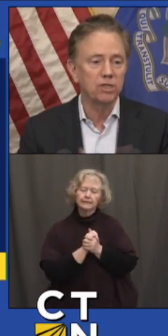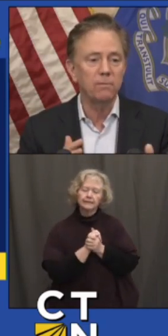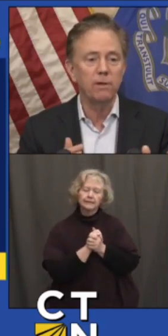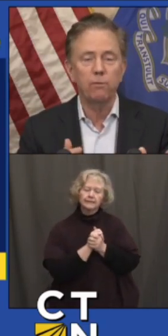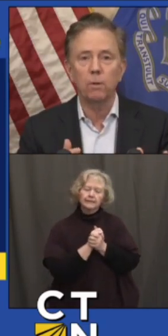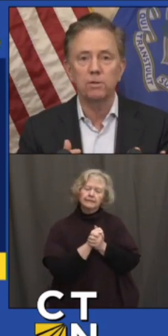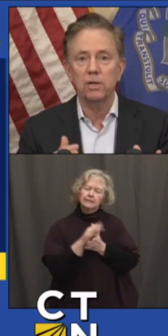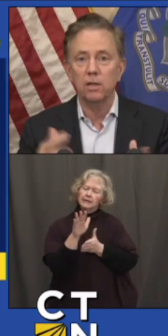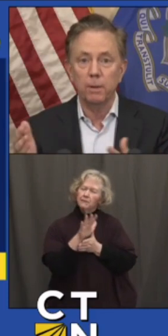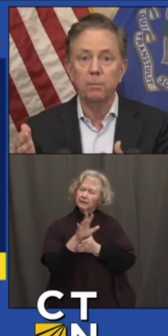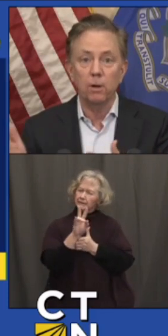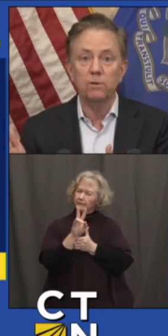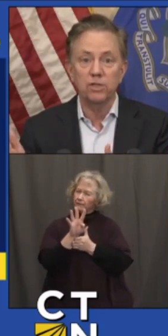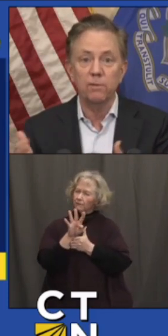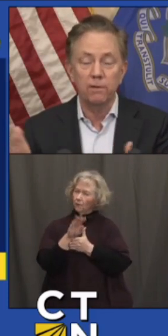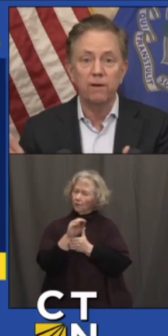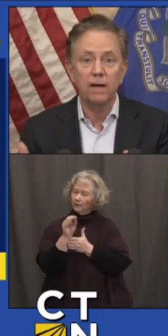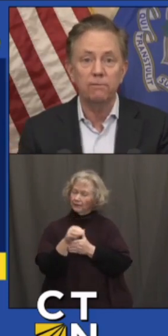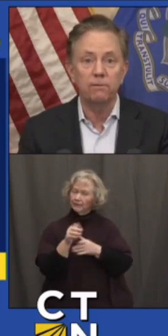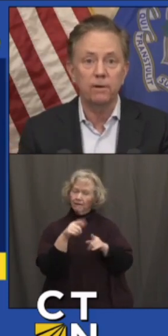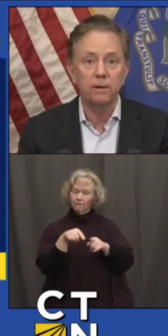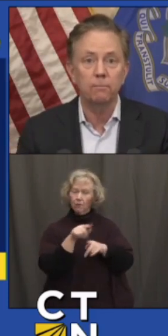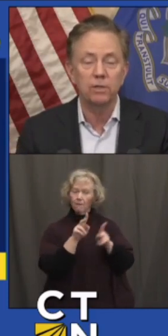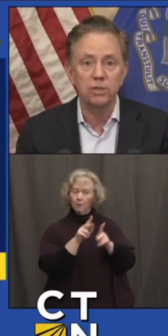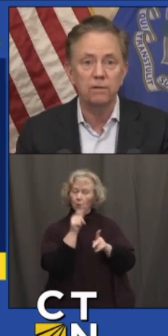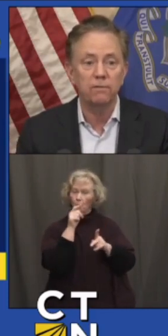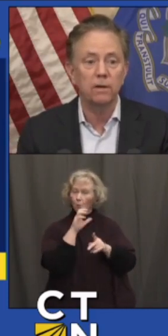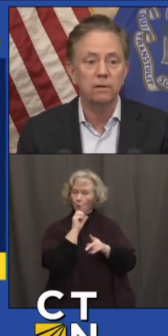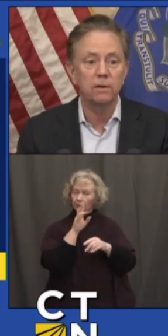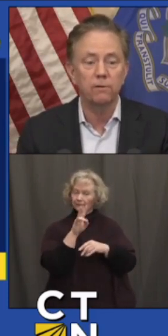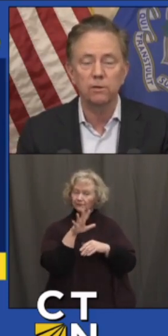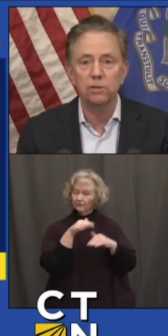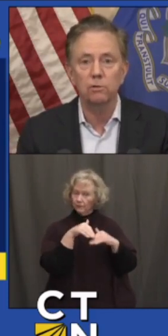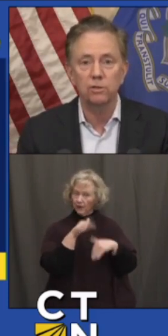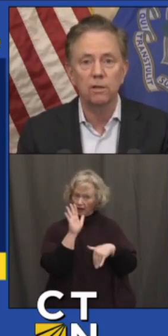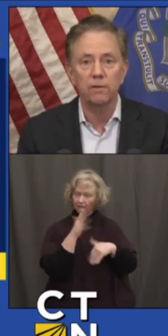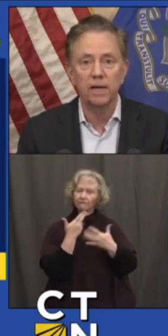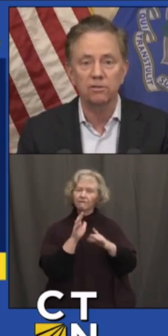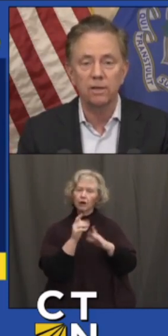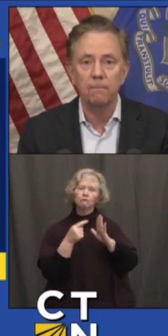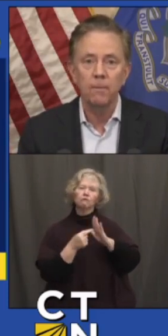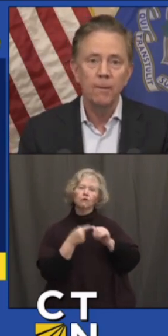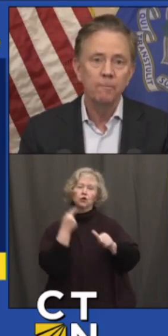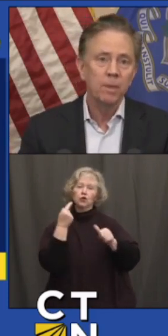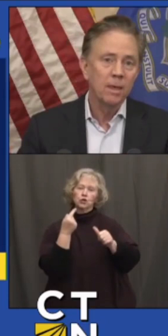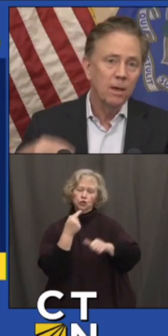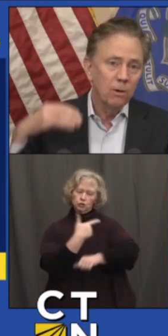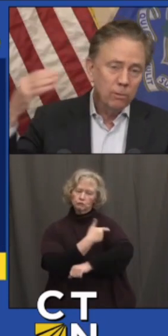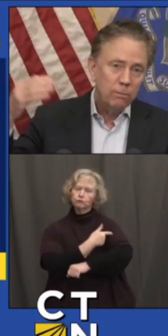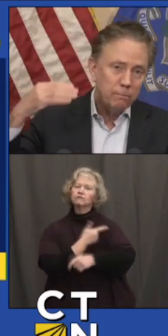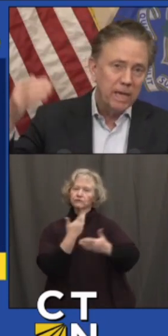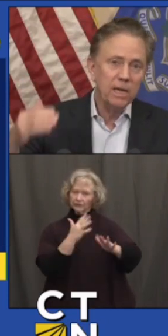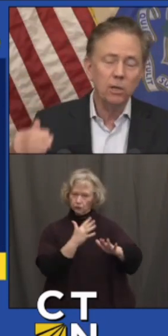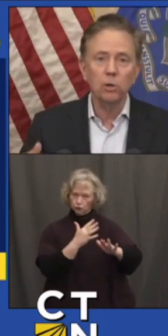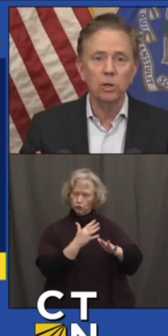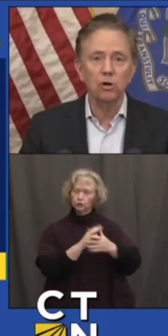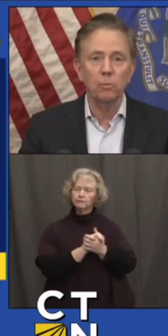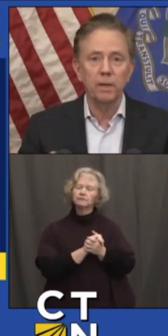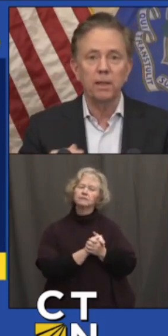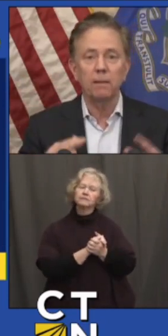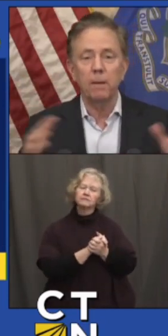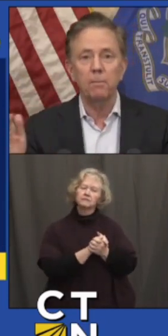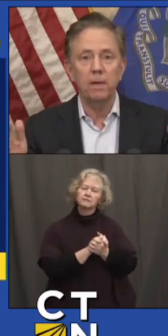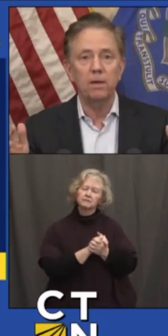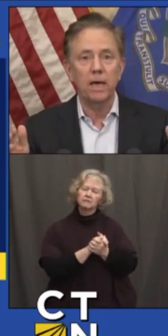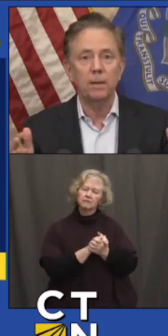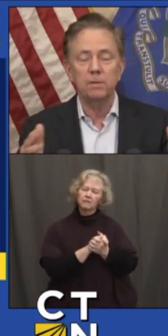About 74 percent of the people over 75 have received their first dose of the vaccine. Beginning to learn a little